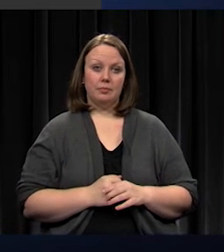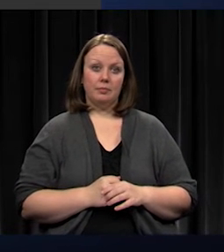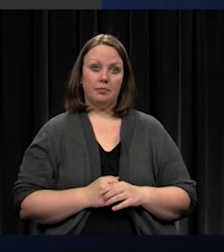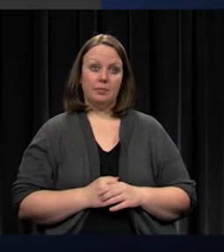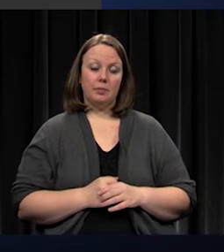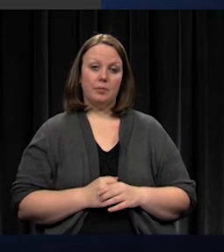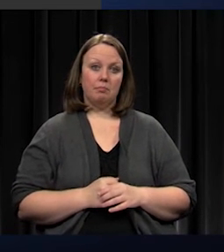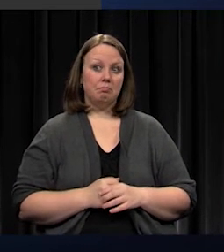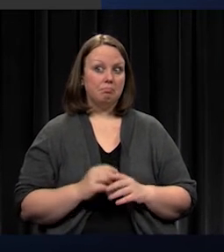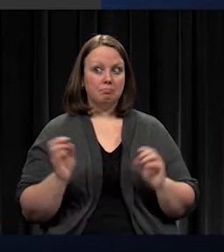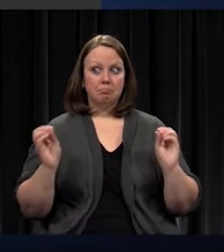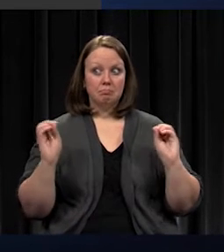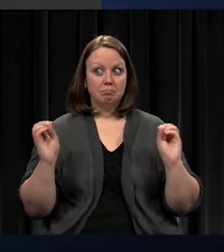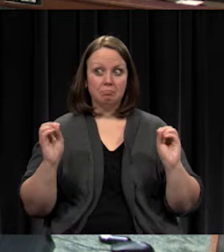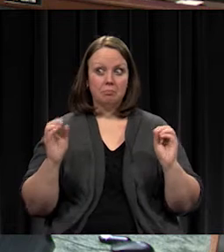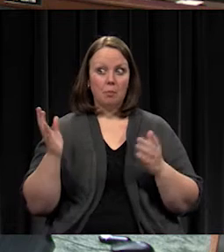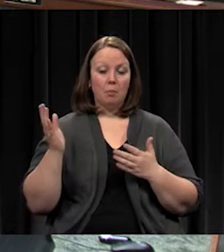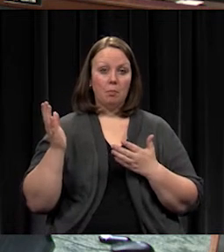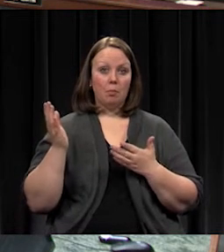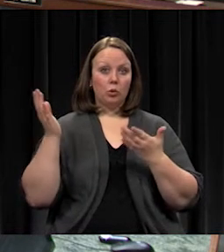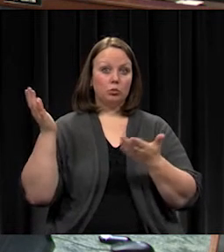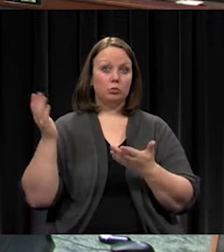If not, I'll look for a motion, please.